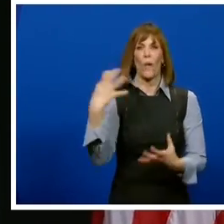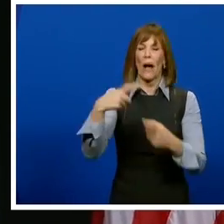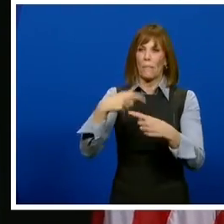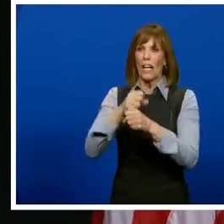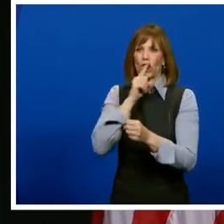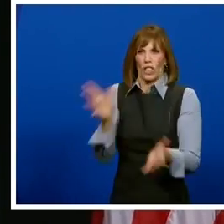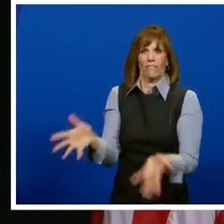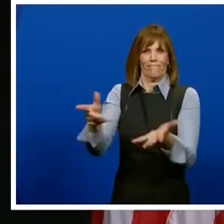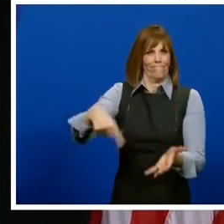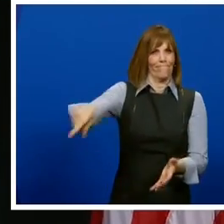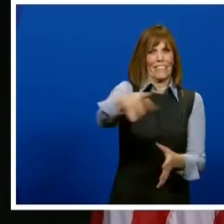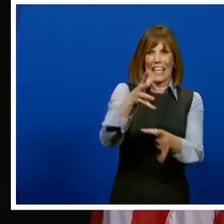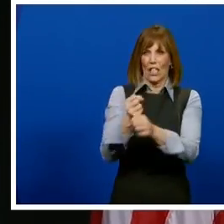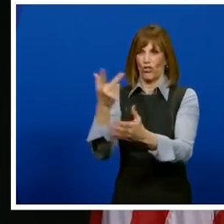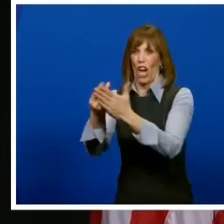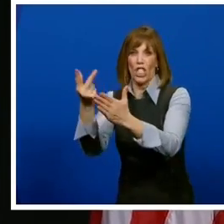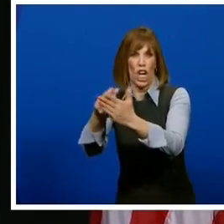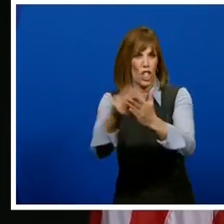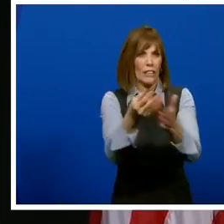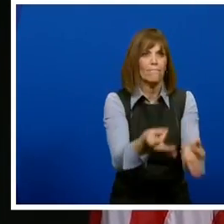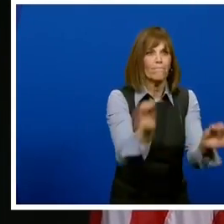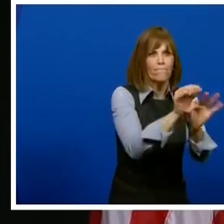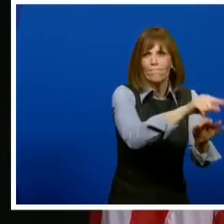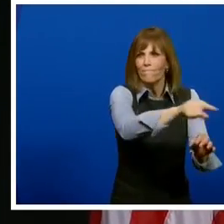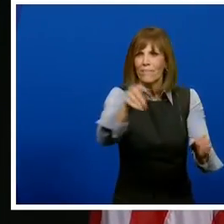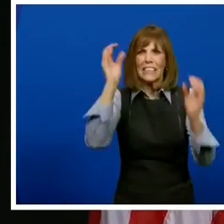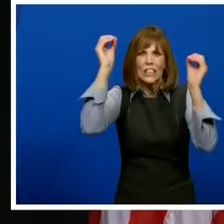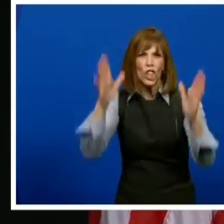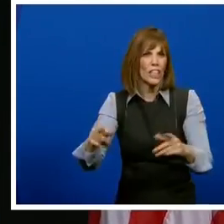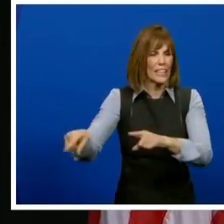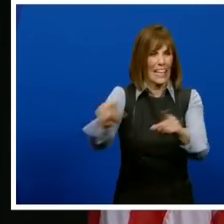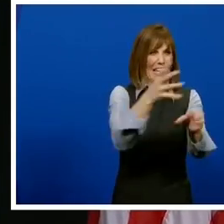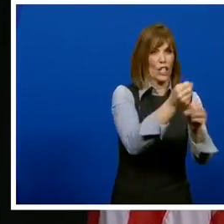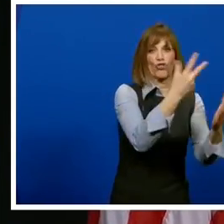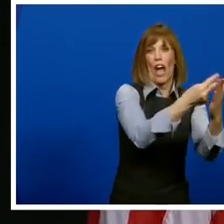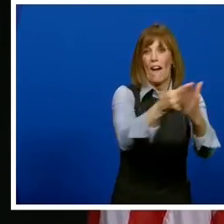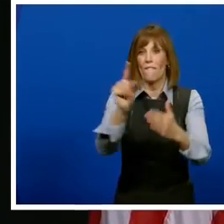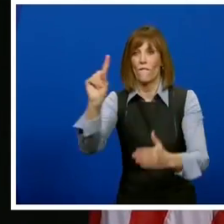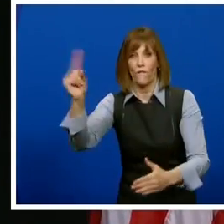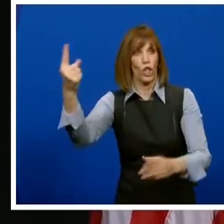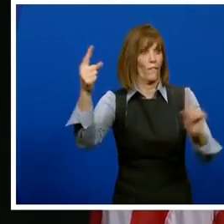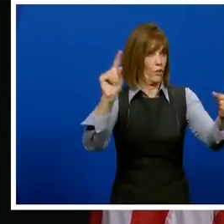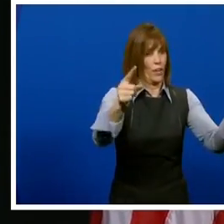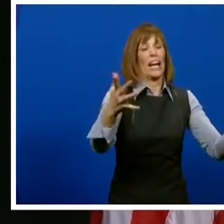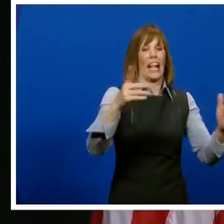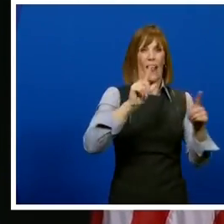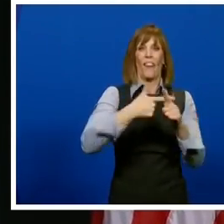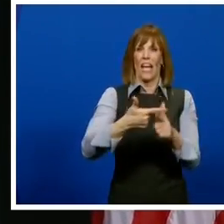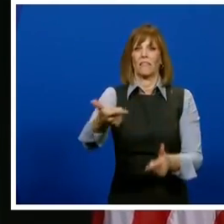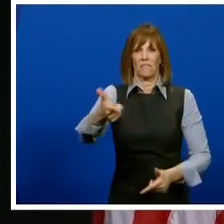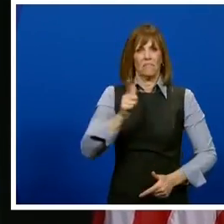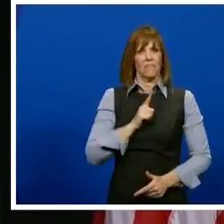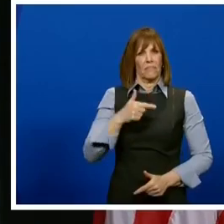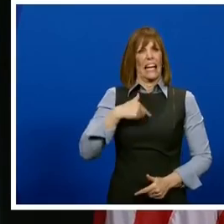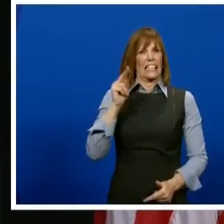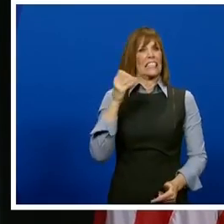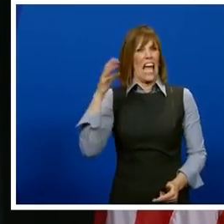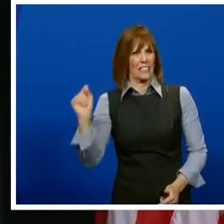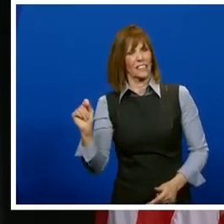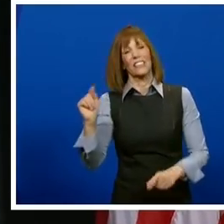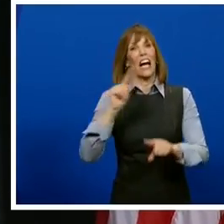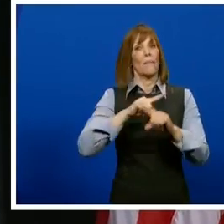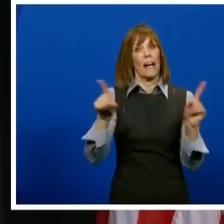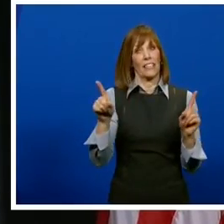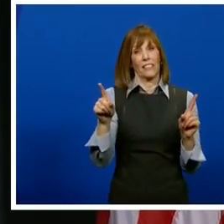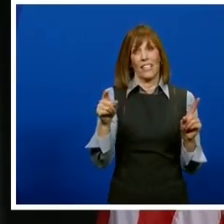workers and that our educators and, you know, other population were able to get the vaccine. And